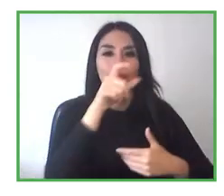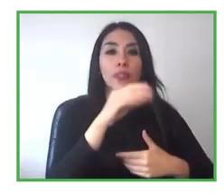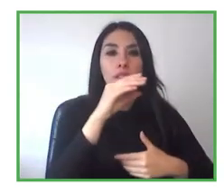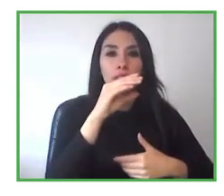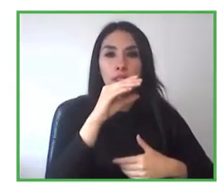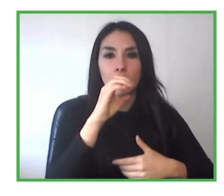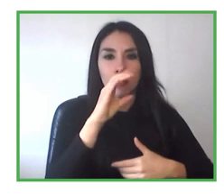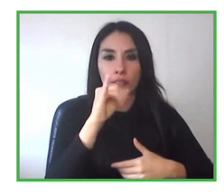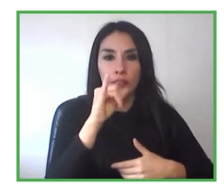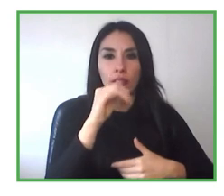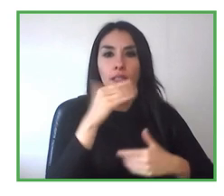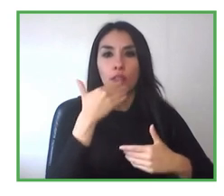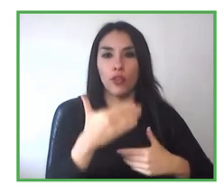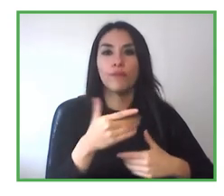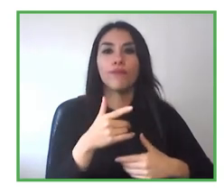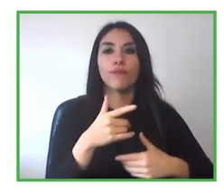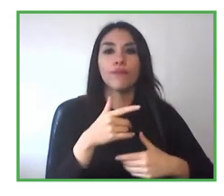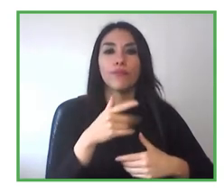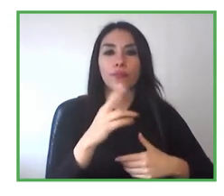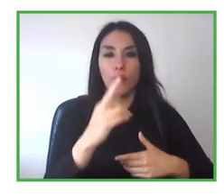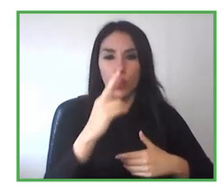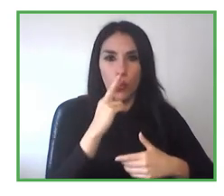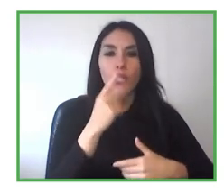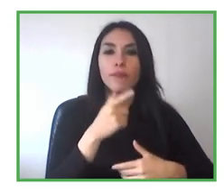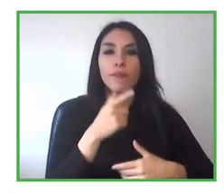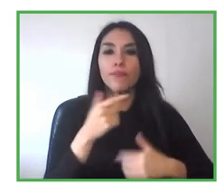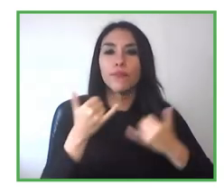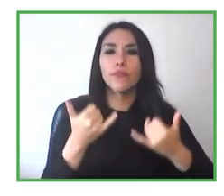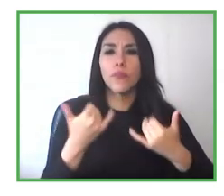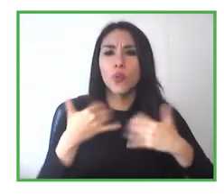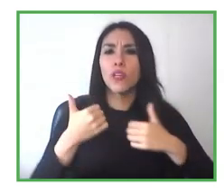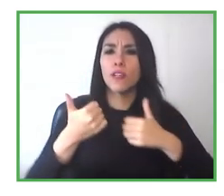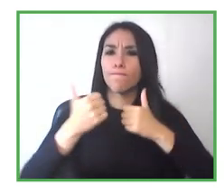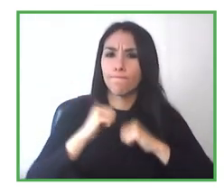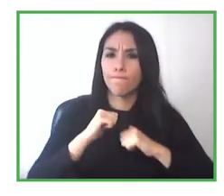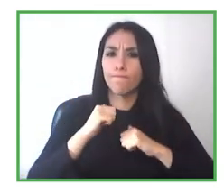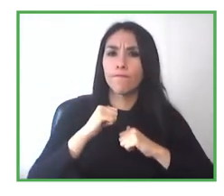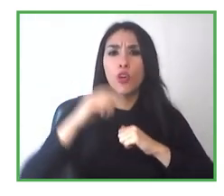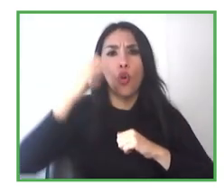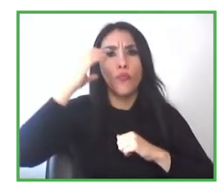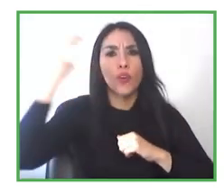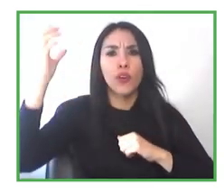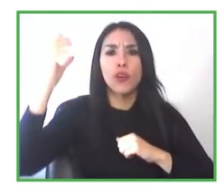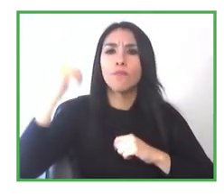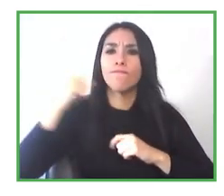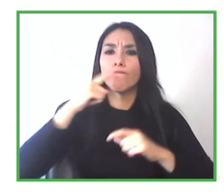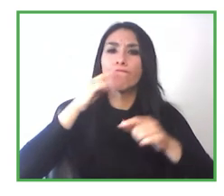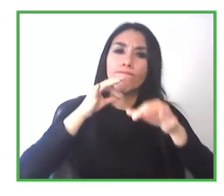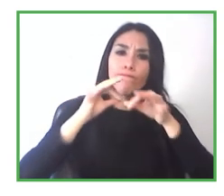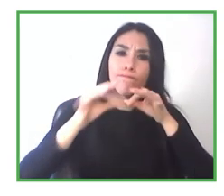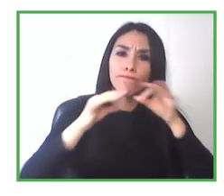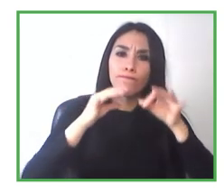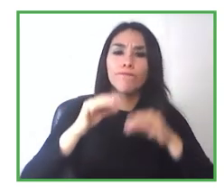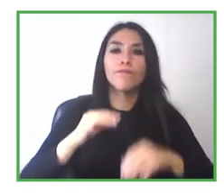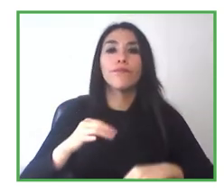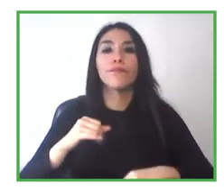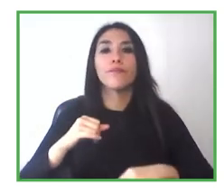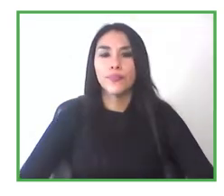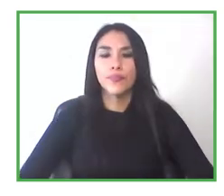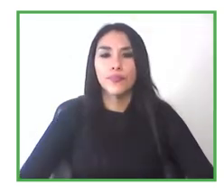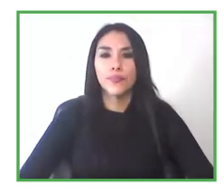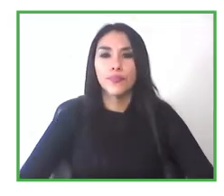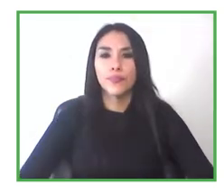very much, many, many challenges that the council has. And as Karina was showing, the challenge of the council or the borough in